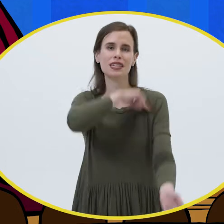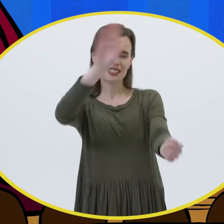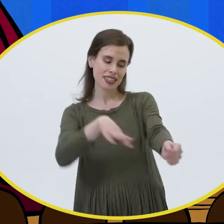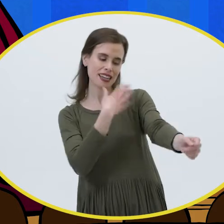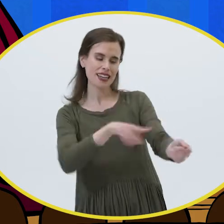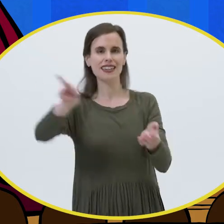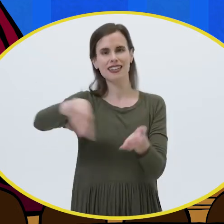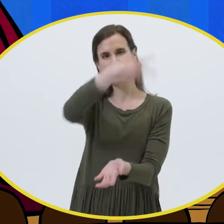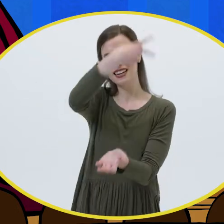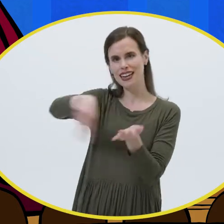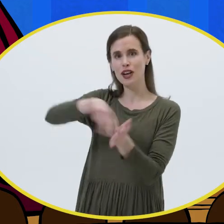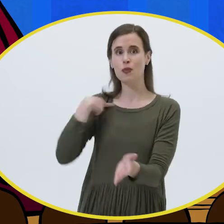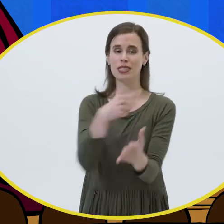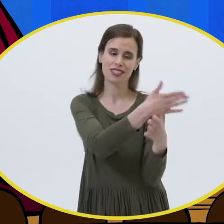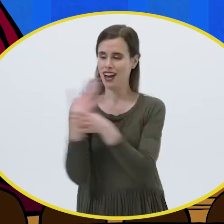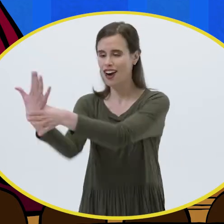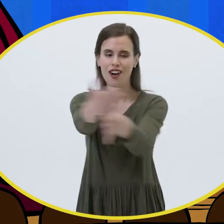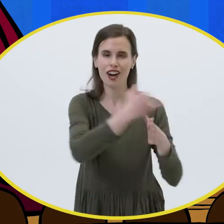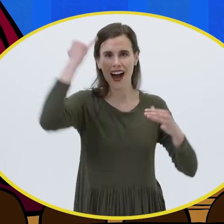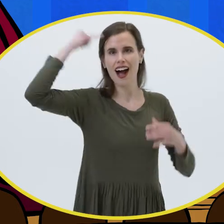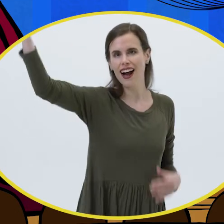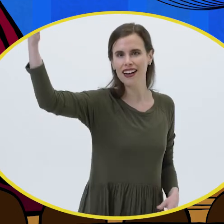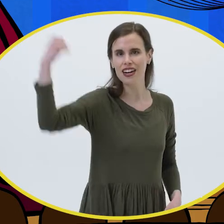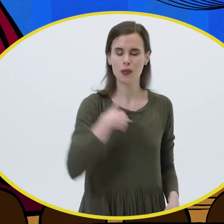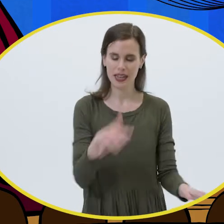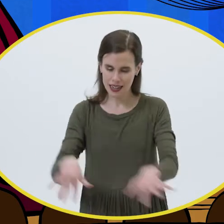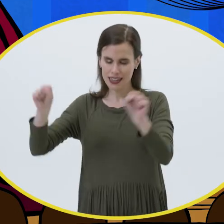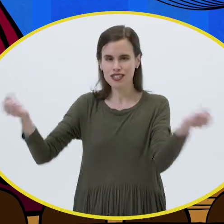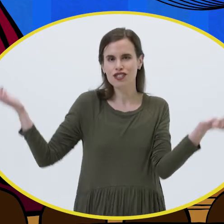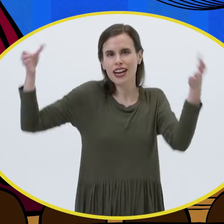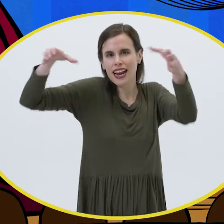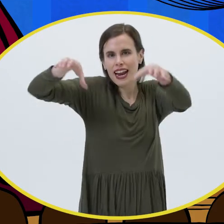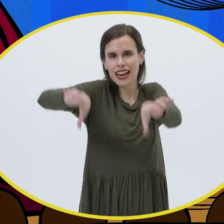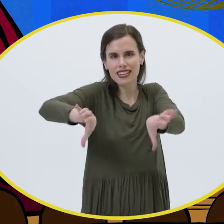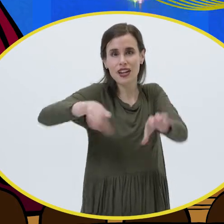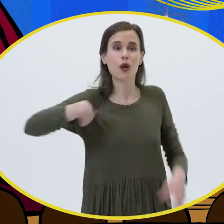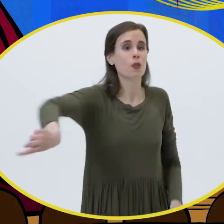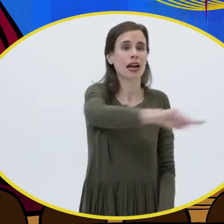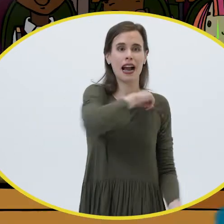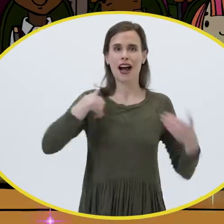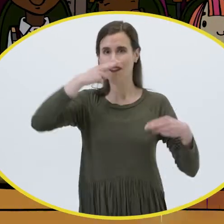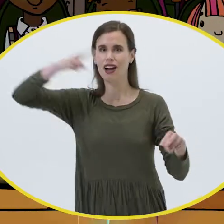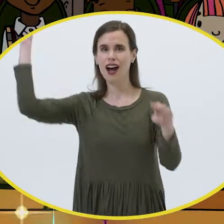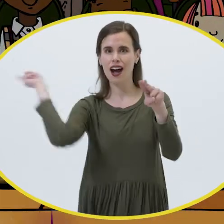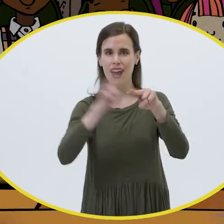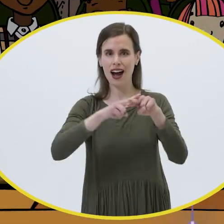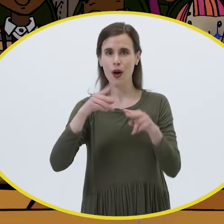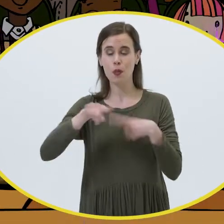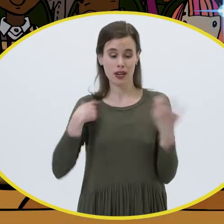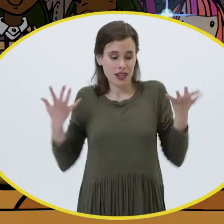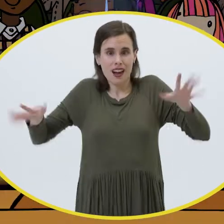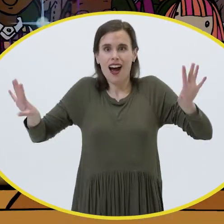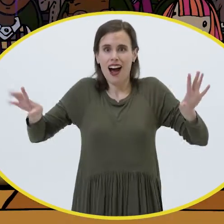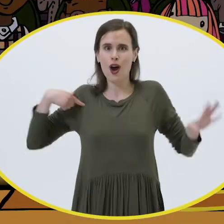and dance We share ideas We take a chance We have some fun And when